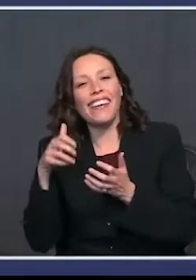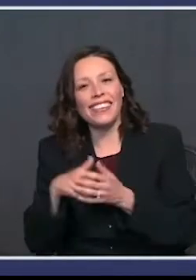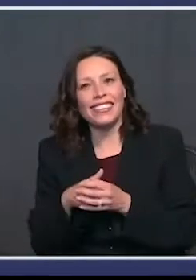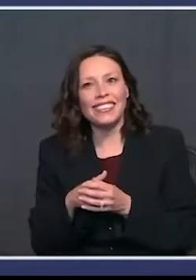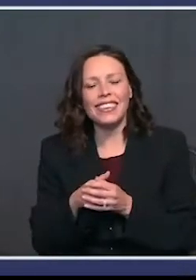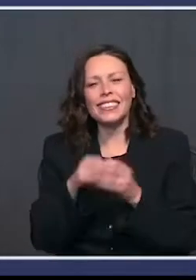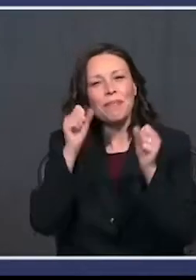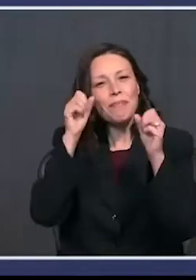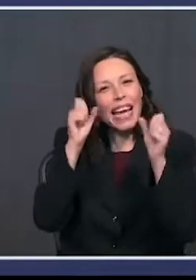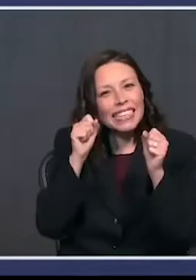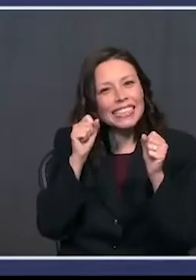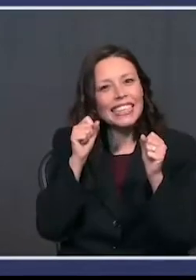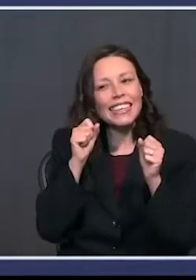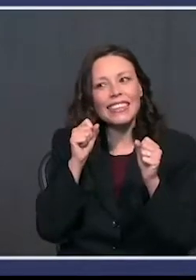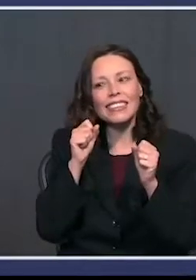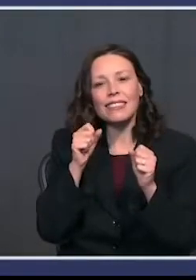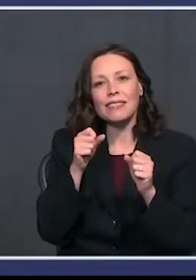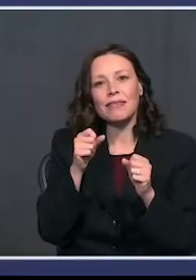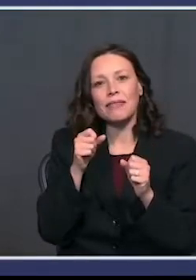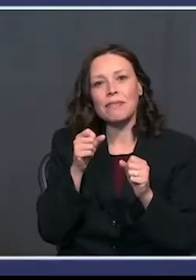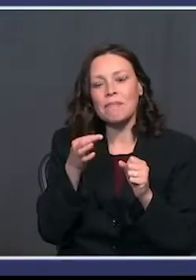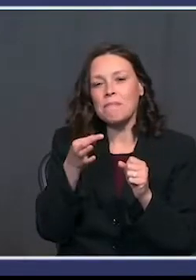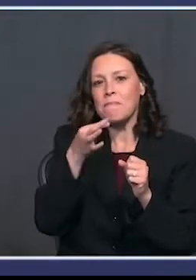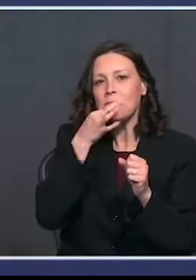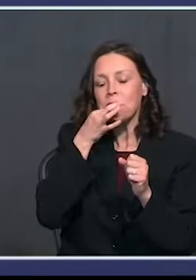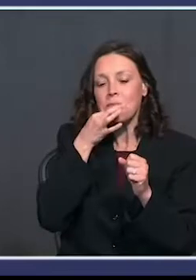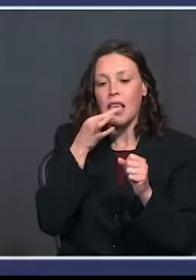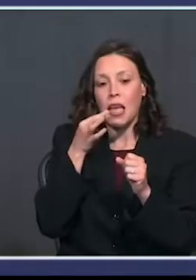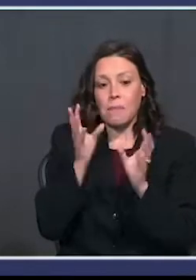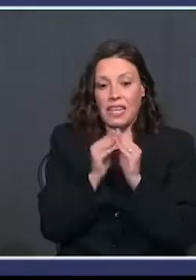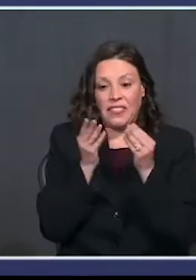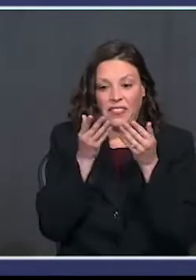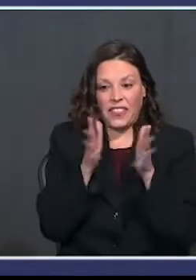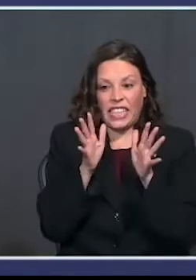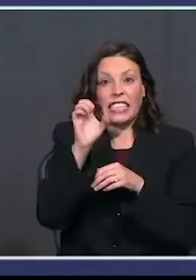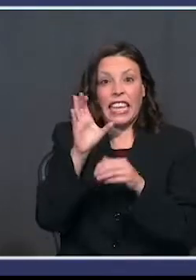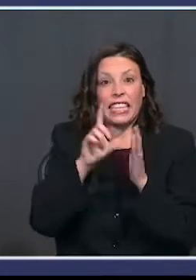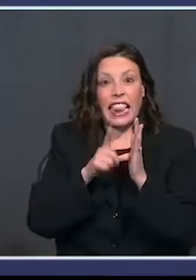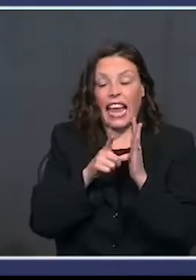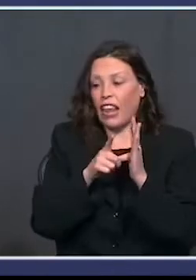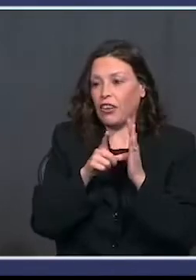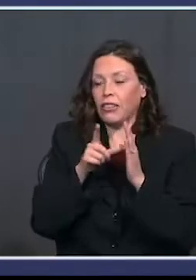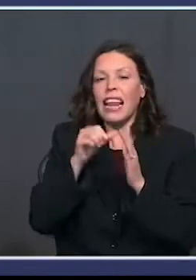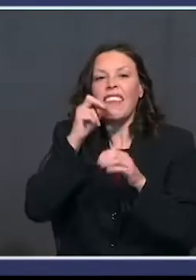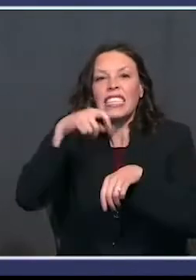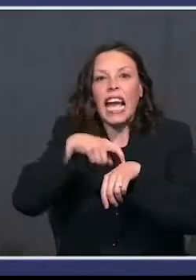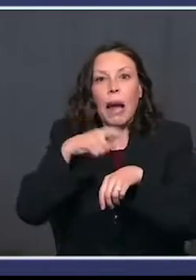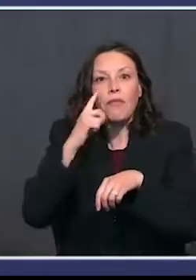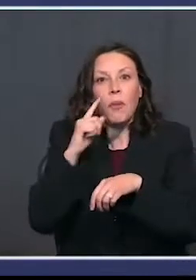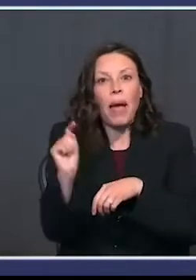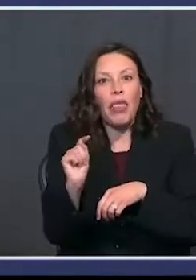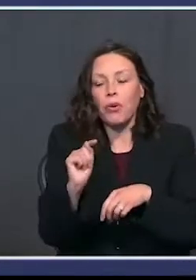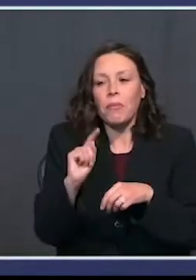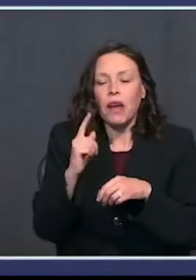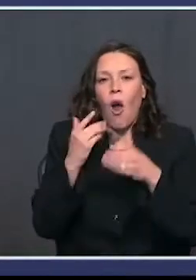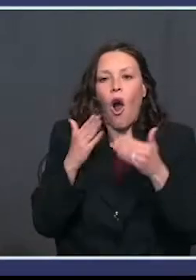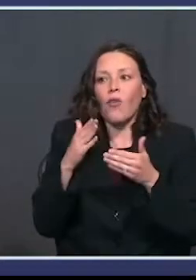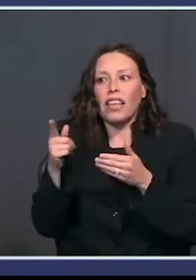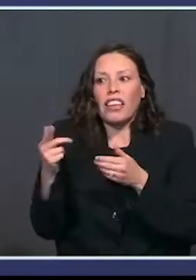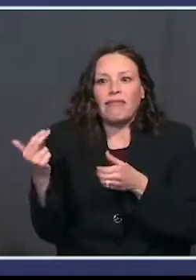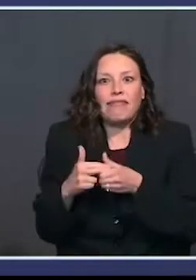It's amazing how you leave those rooms. And about 10 seconds later, there wasn't even time for a leak. They were on the call,